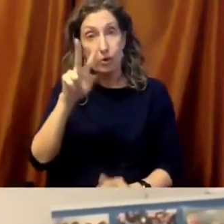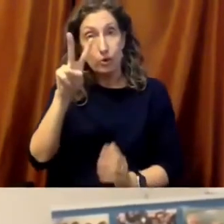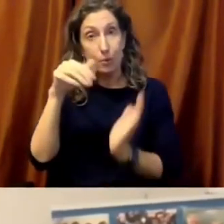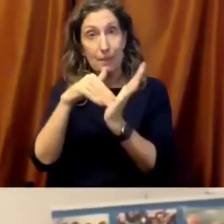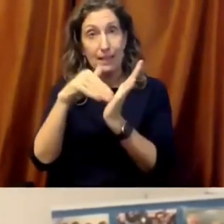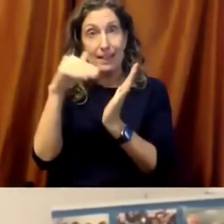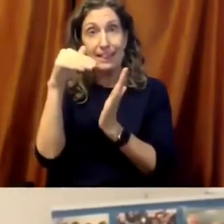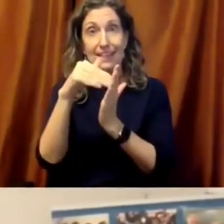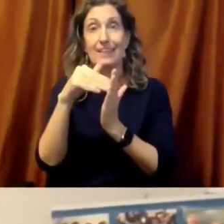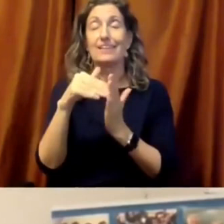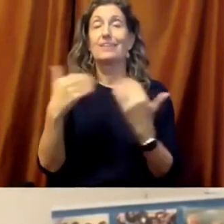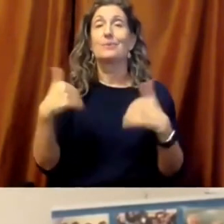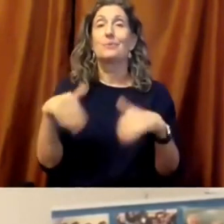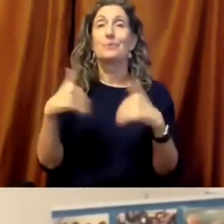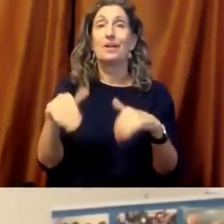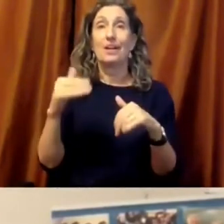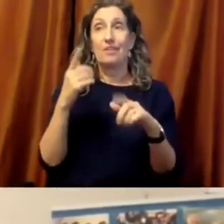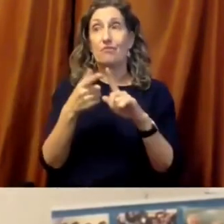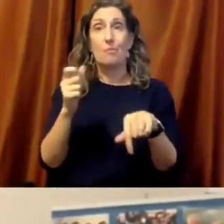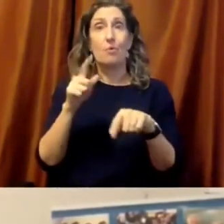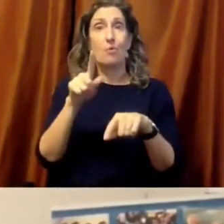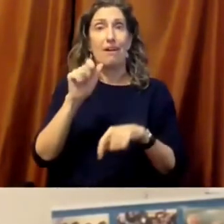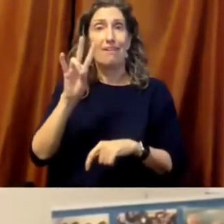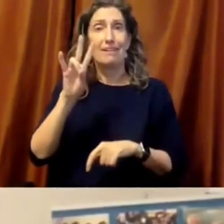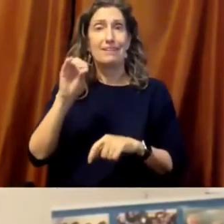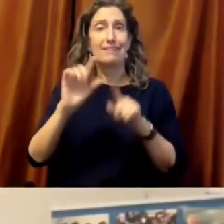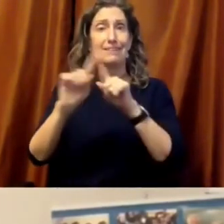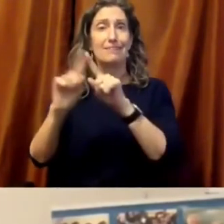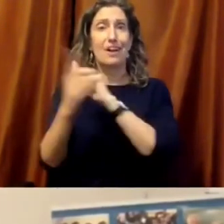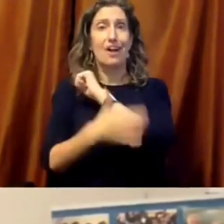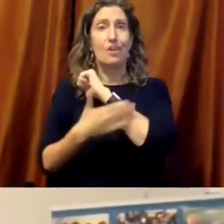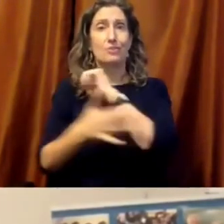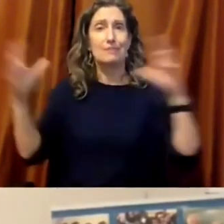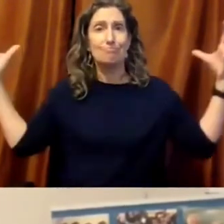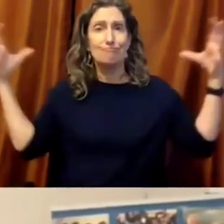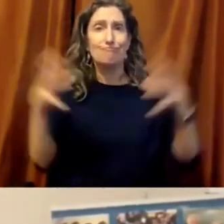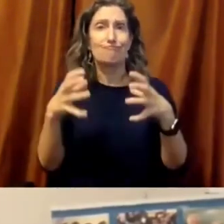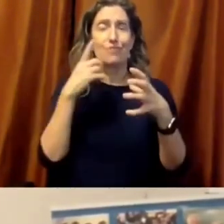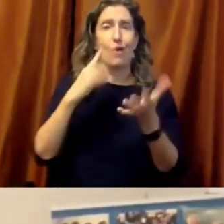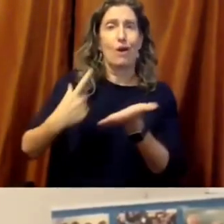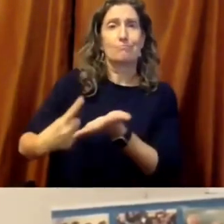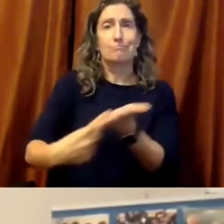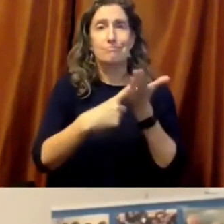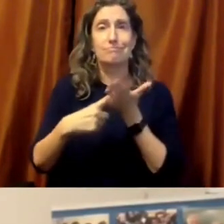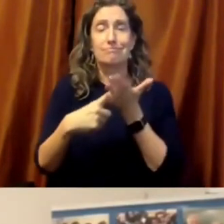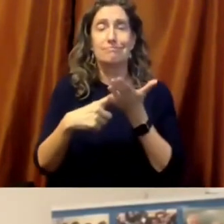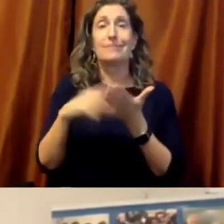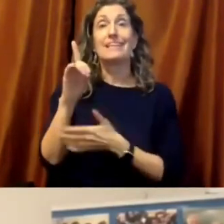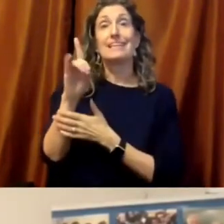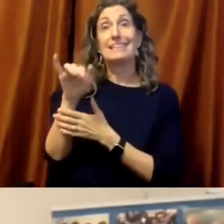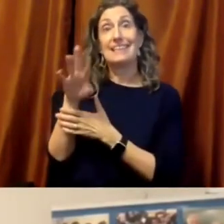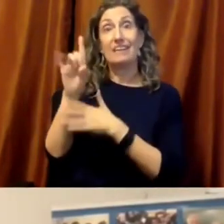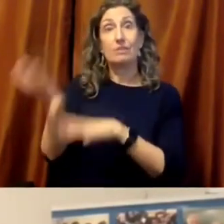around the world. David came to that position about a decade ago or to that organization.